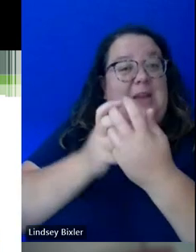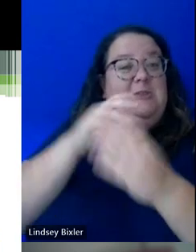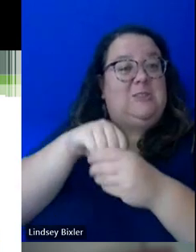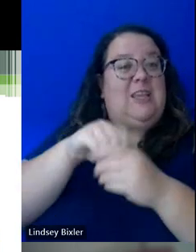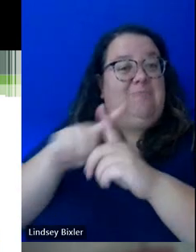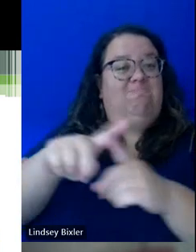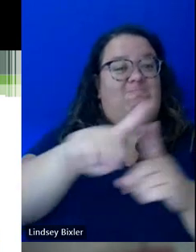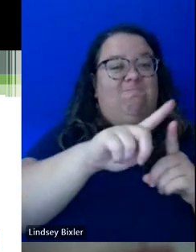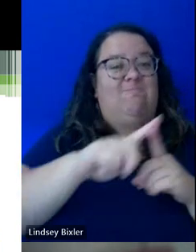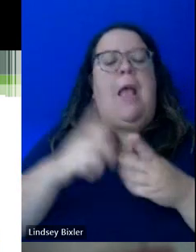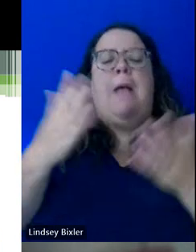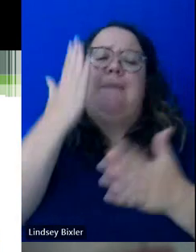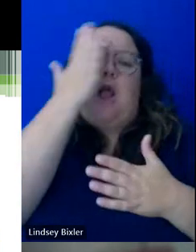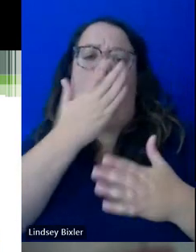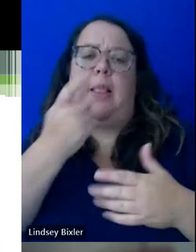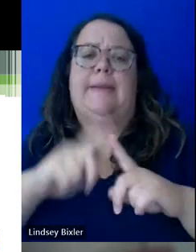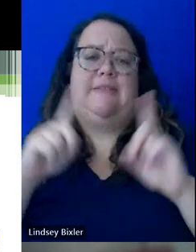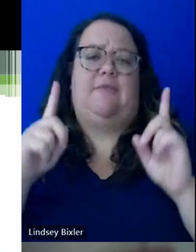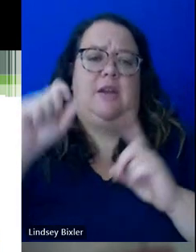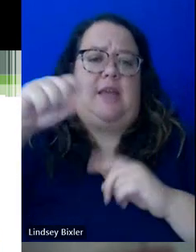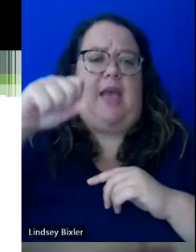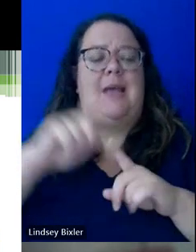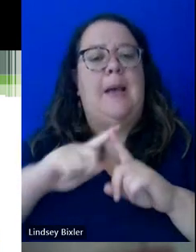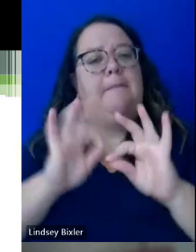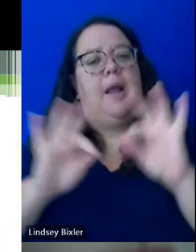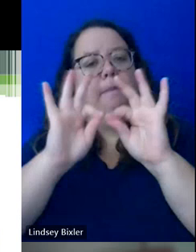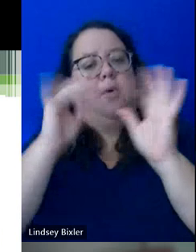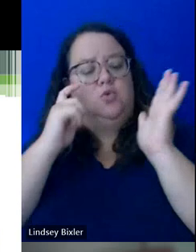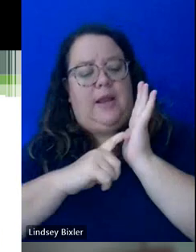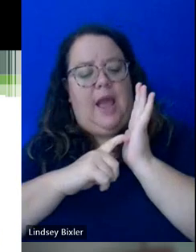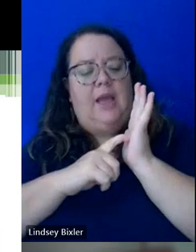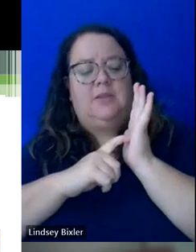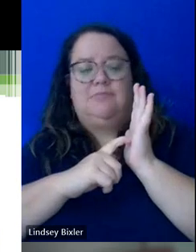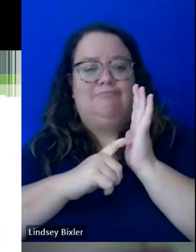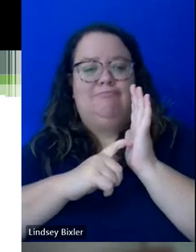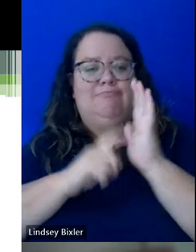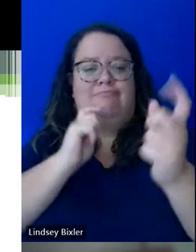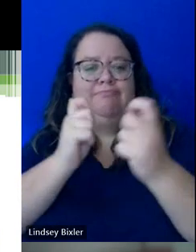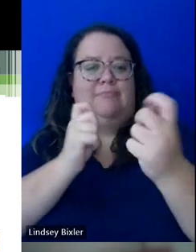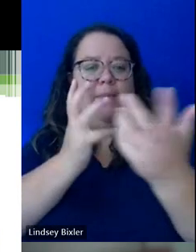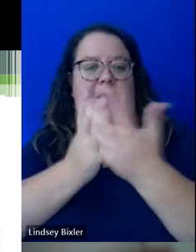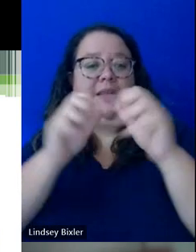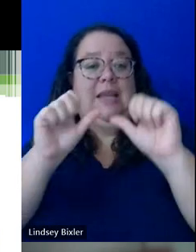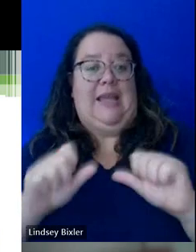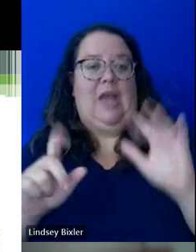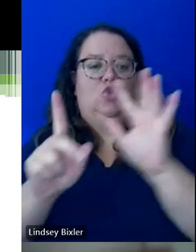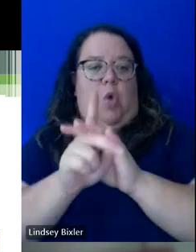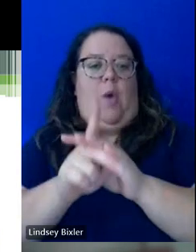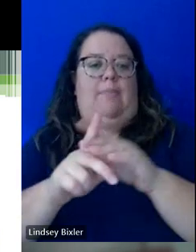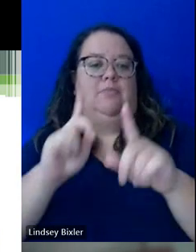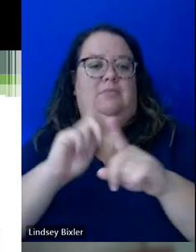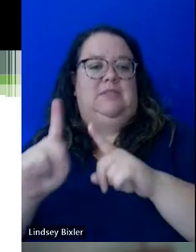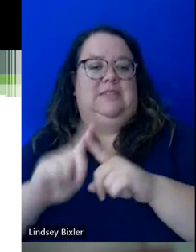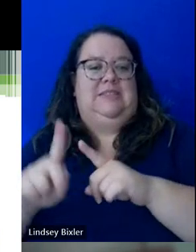they might in a conventional classroom setting, but it's just important to recognize that accommodations can show up in a wide variety of settings.